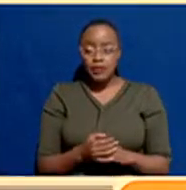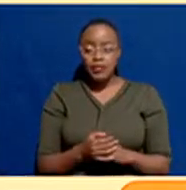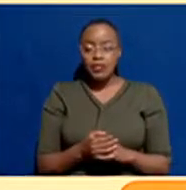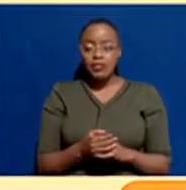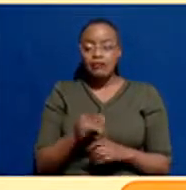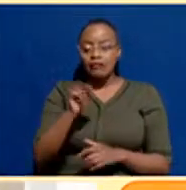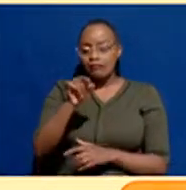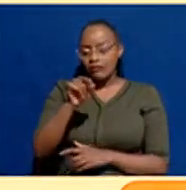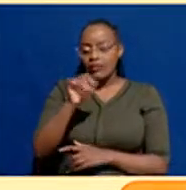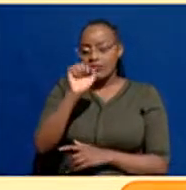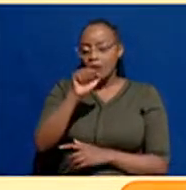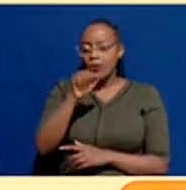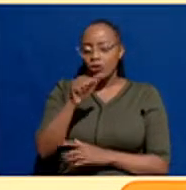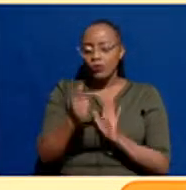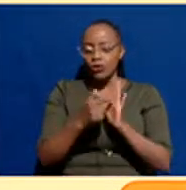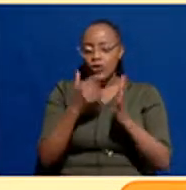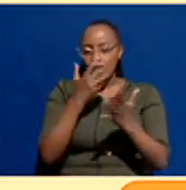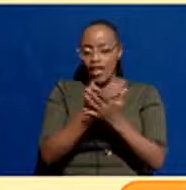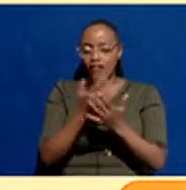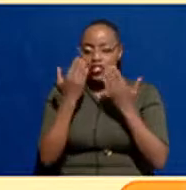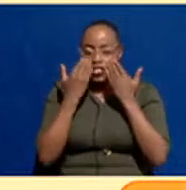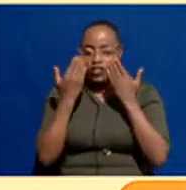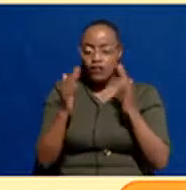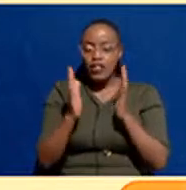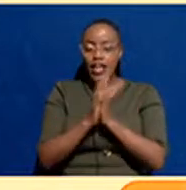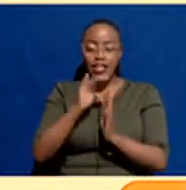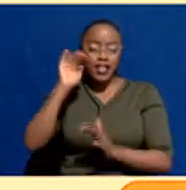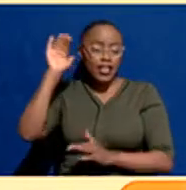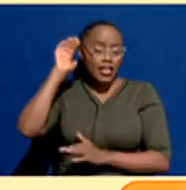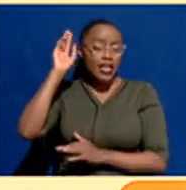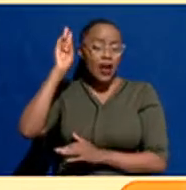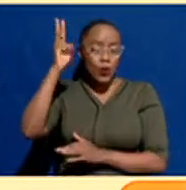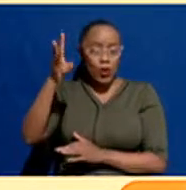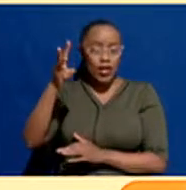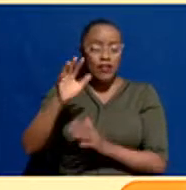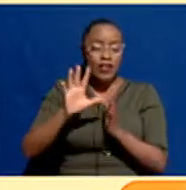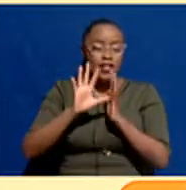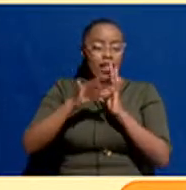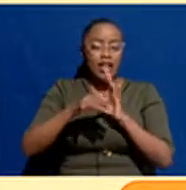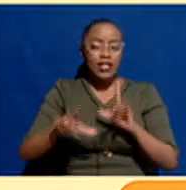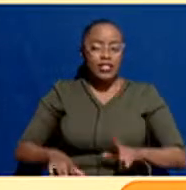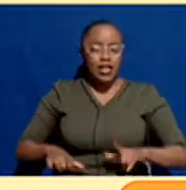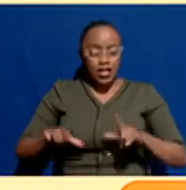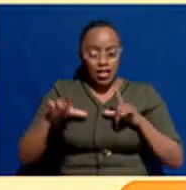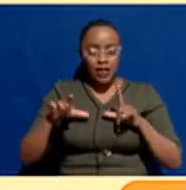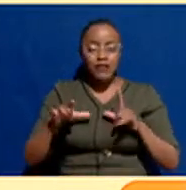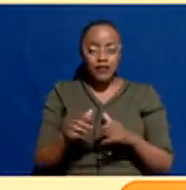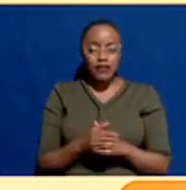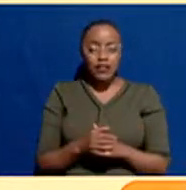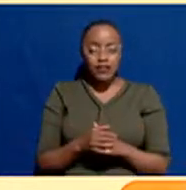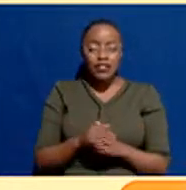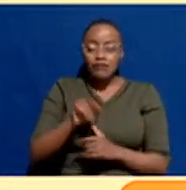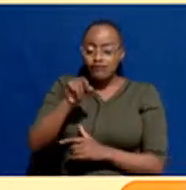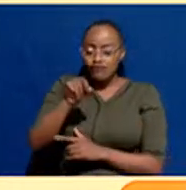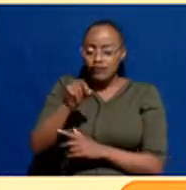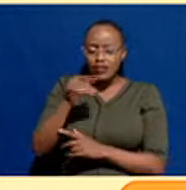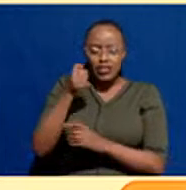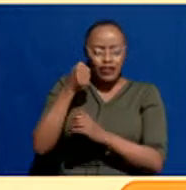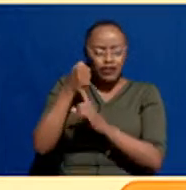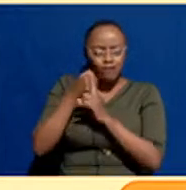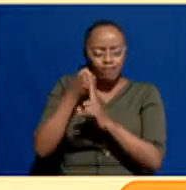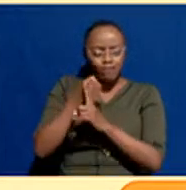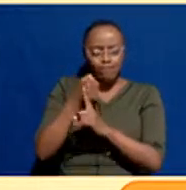And this would be evident as we have seen and will hear in her later life. She was a fighter.